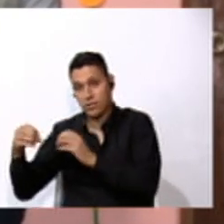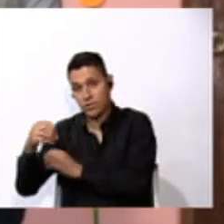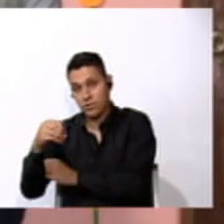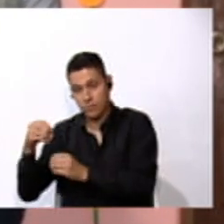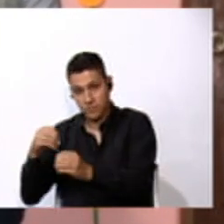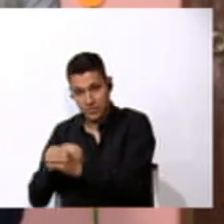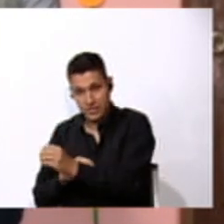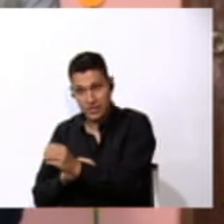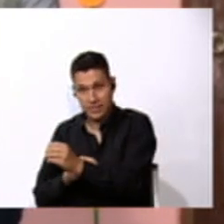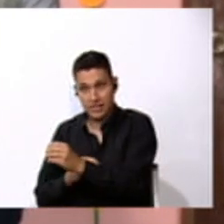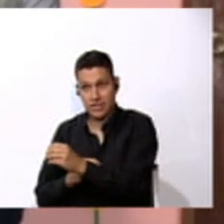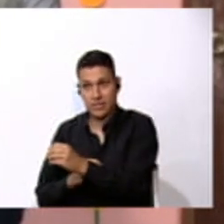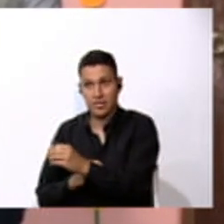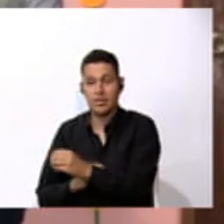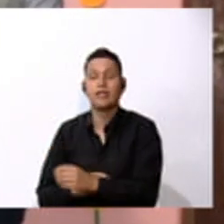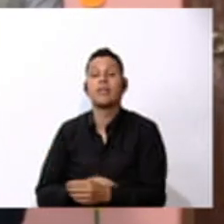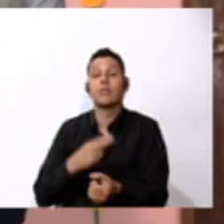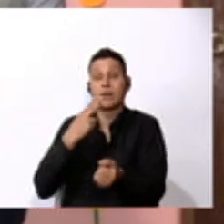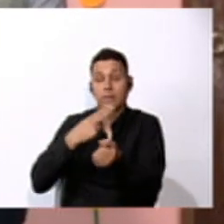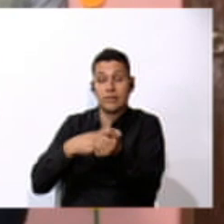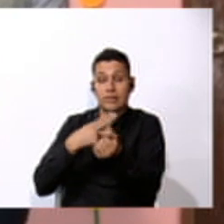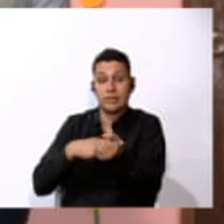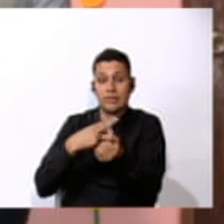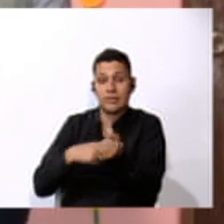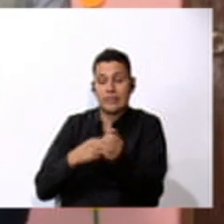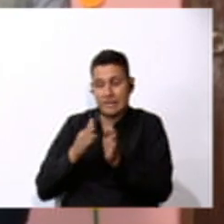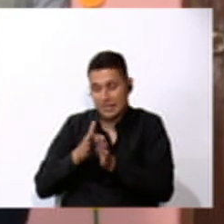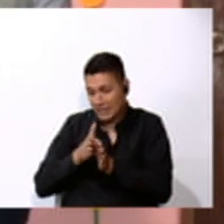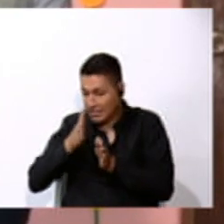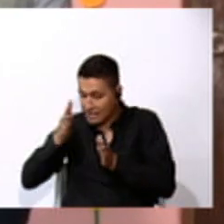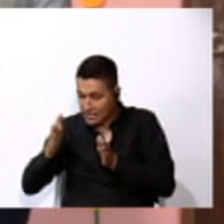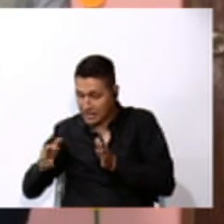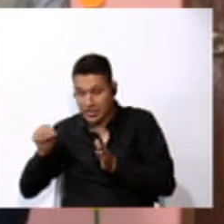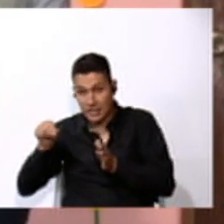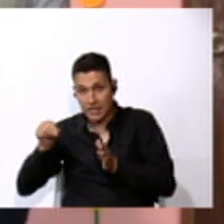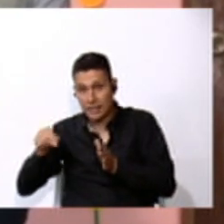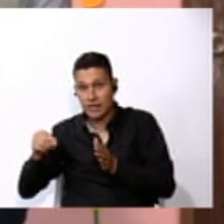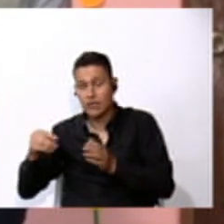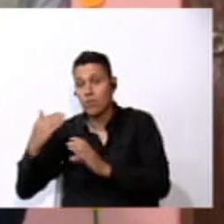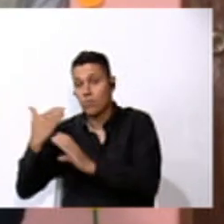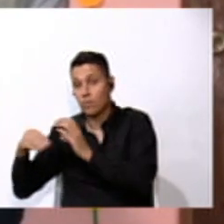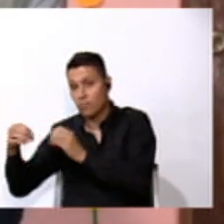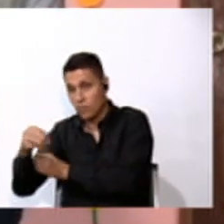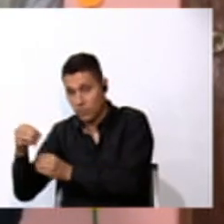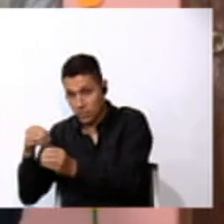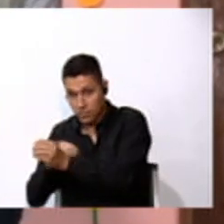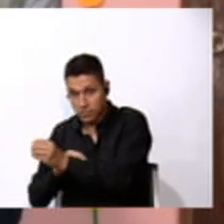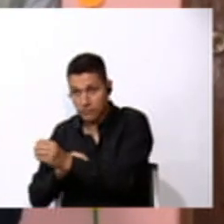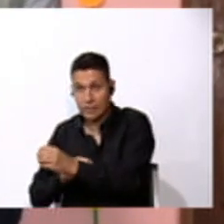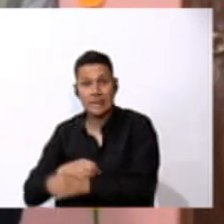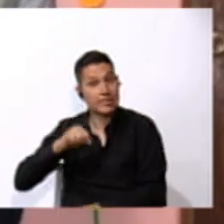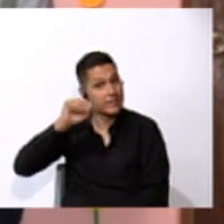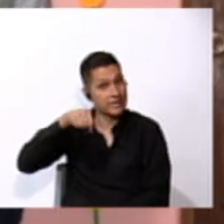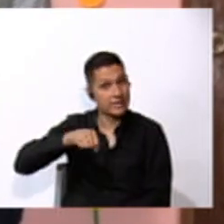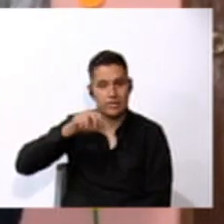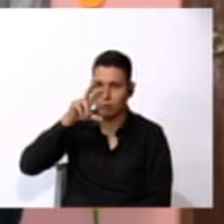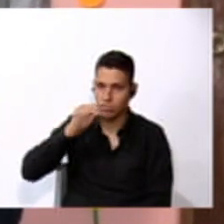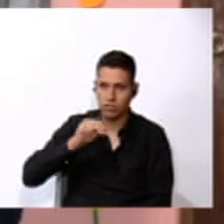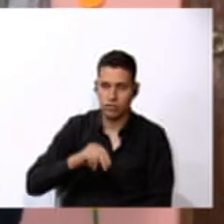Is the hospital next to the post office? Yes or no?